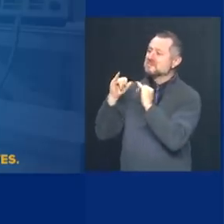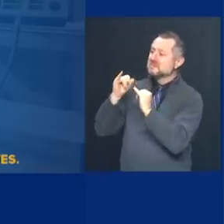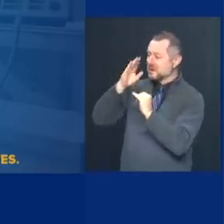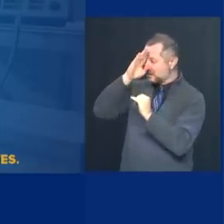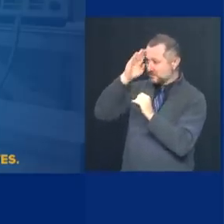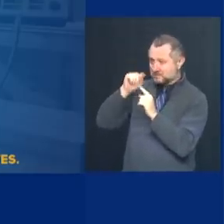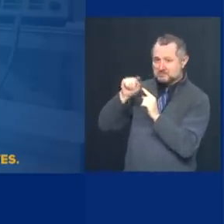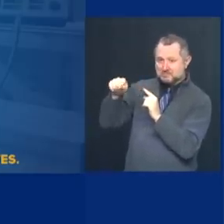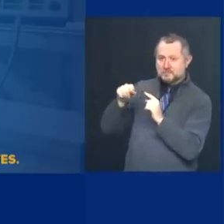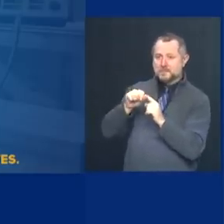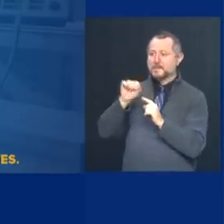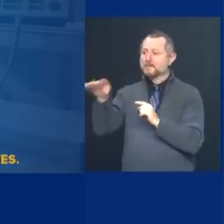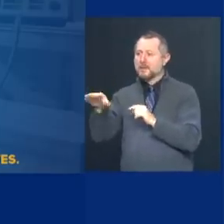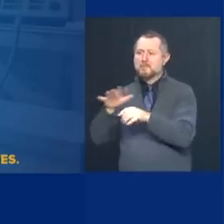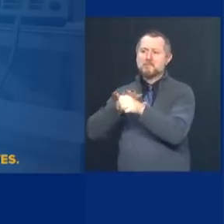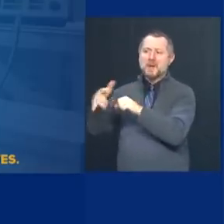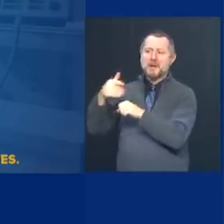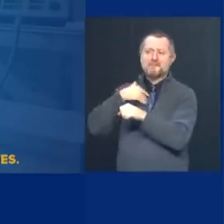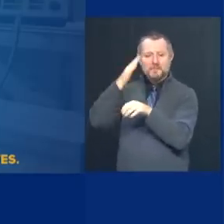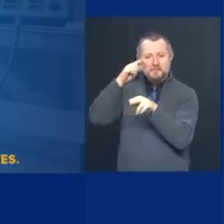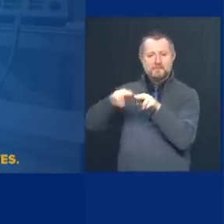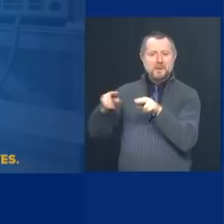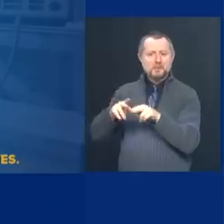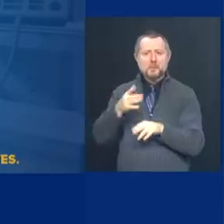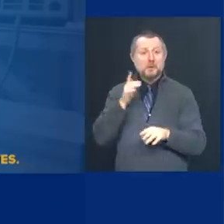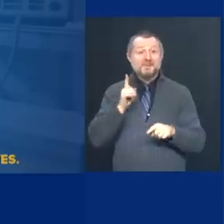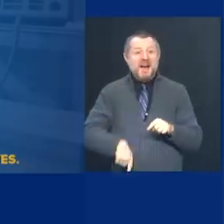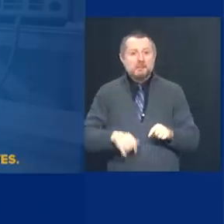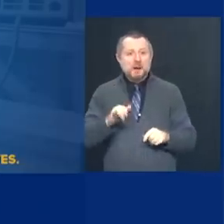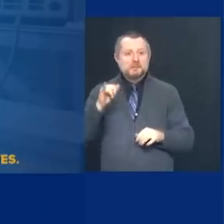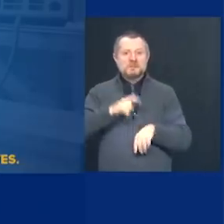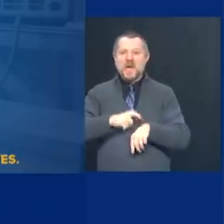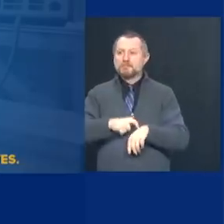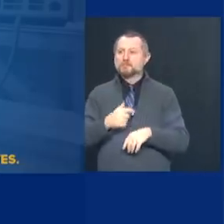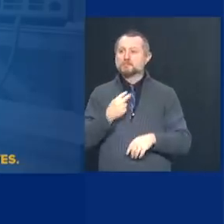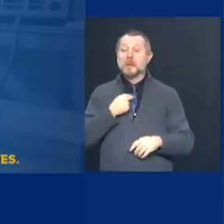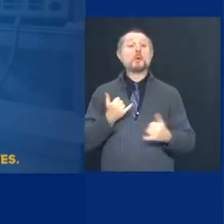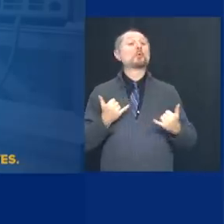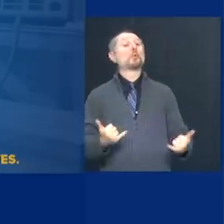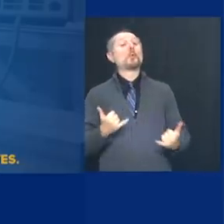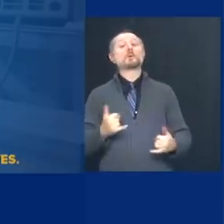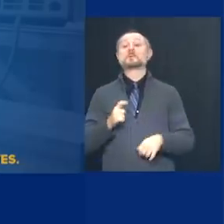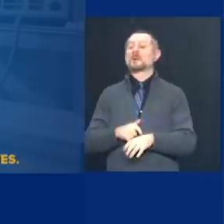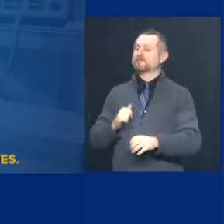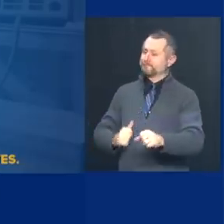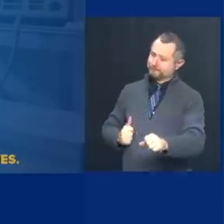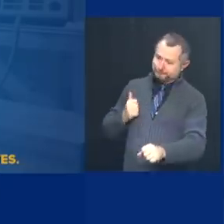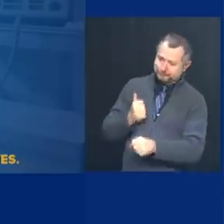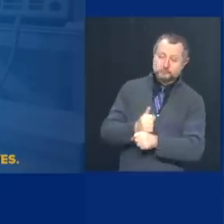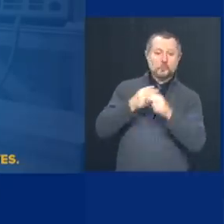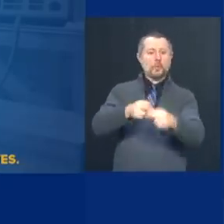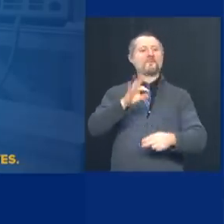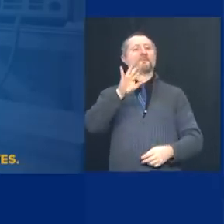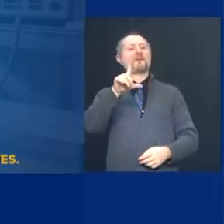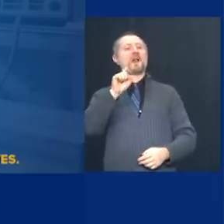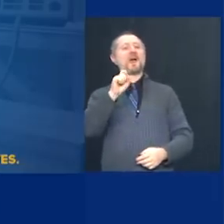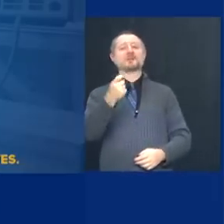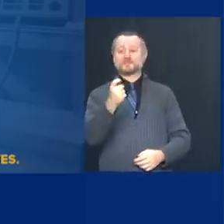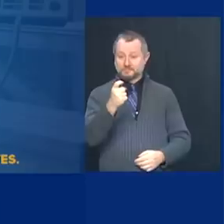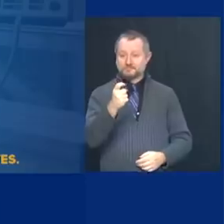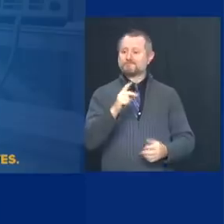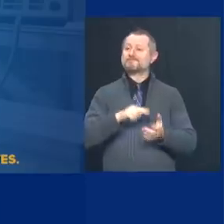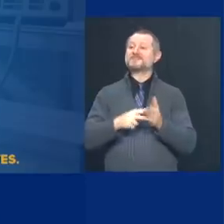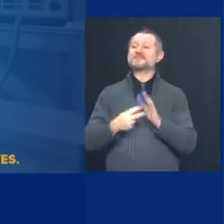volume. What our flex says is those hospitals have to flex